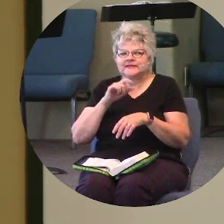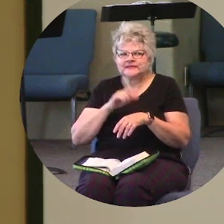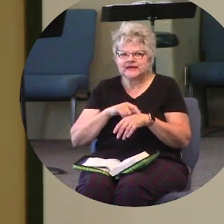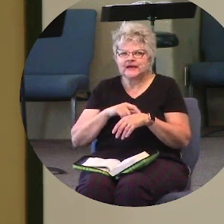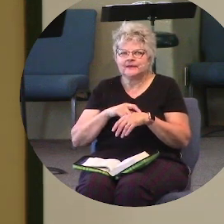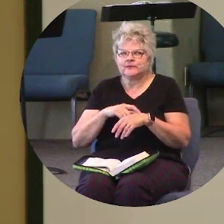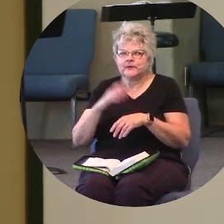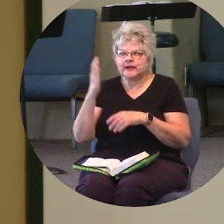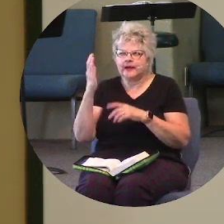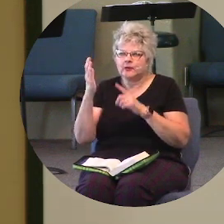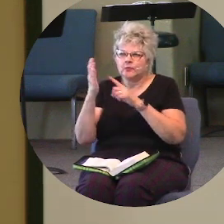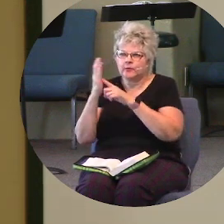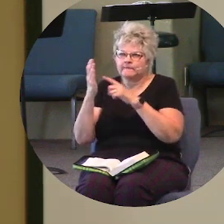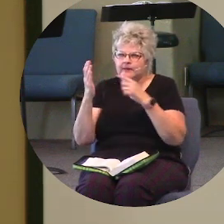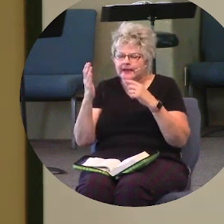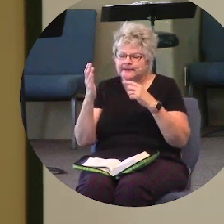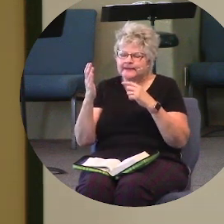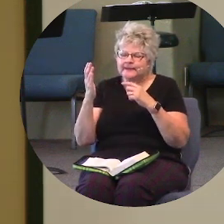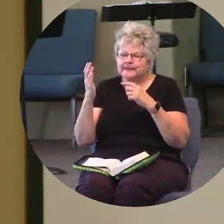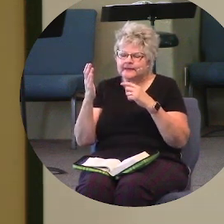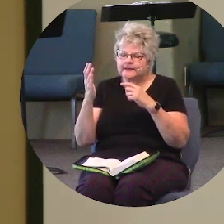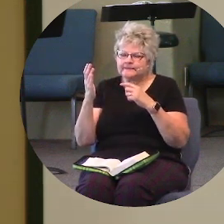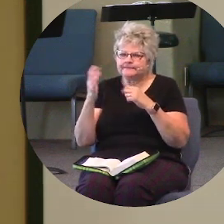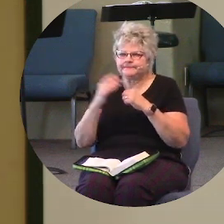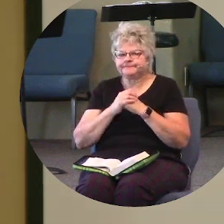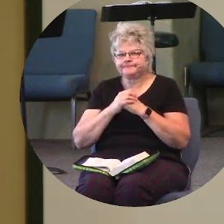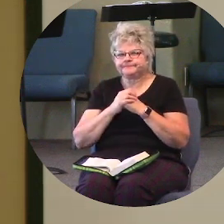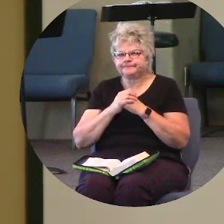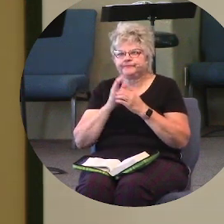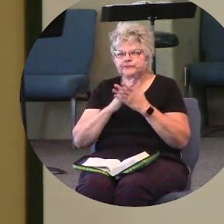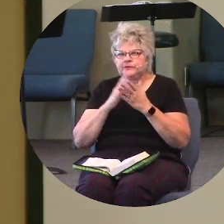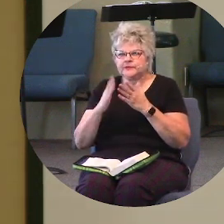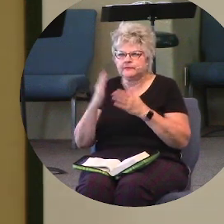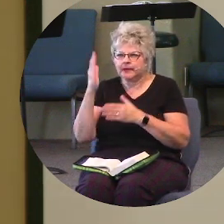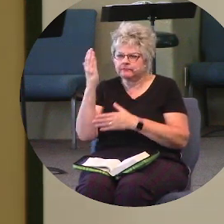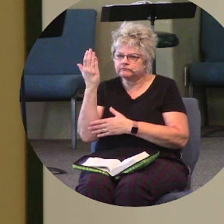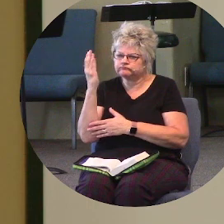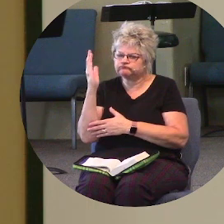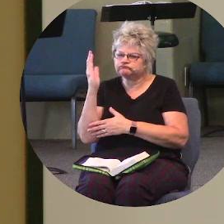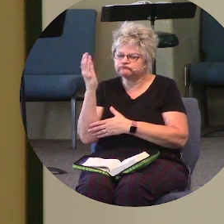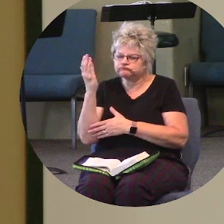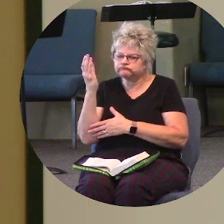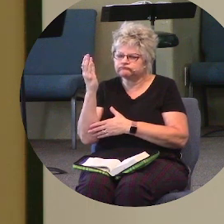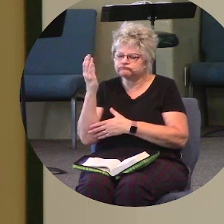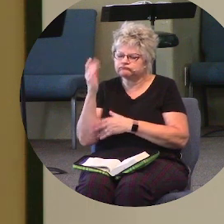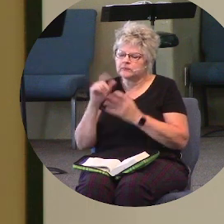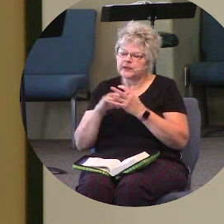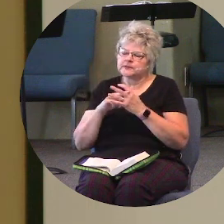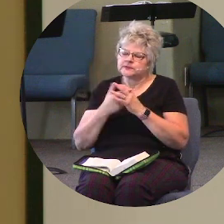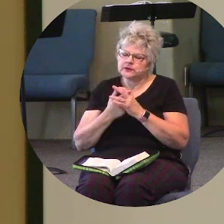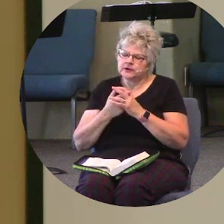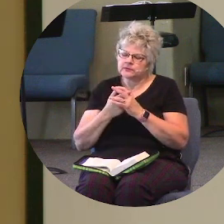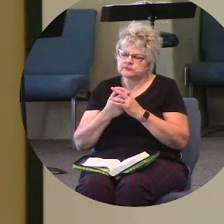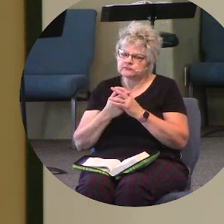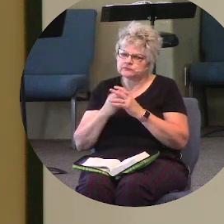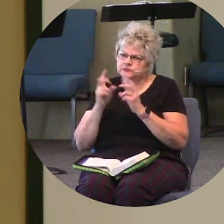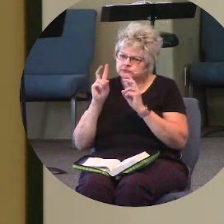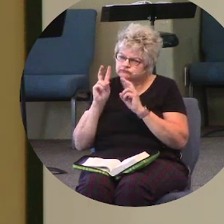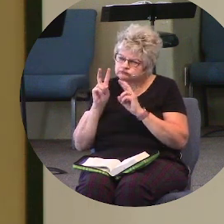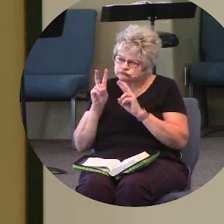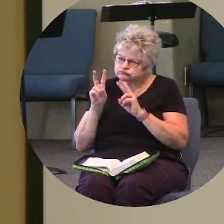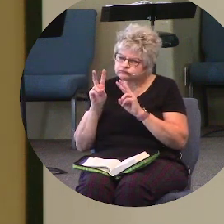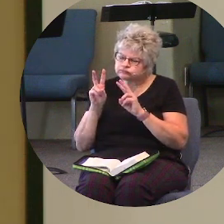reflect and it's just something about peering into the mirror and I start looking at